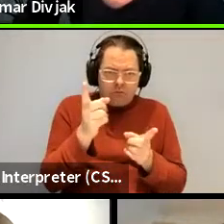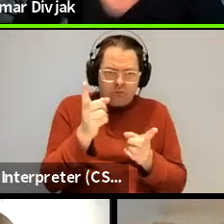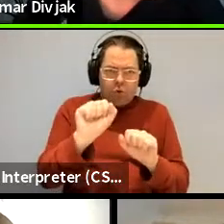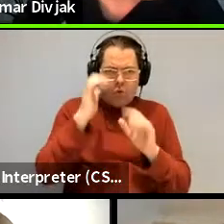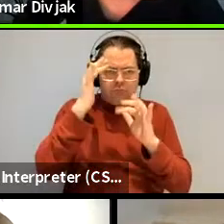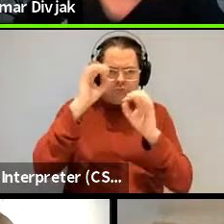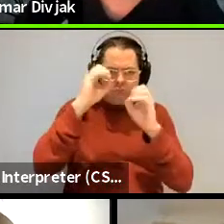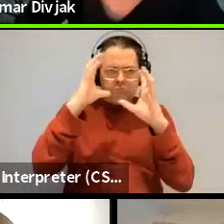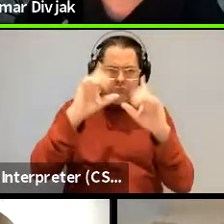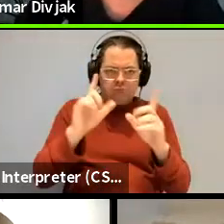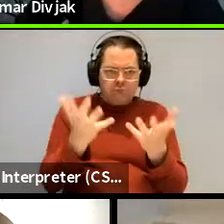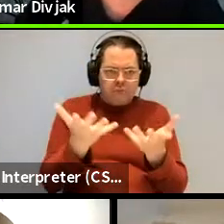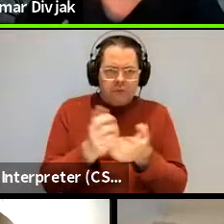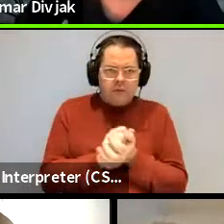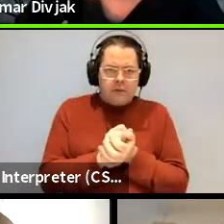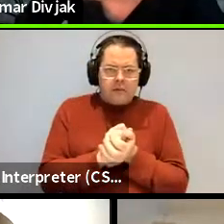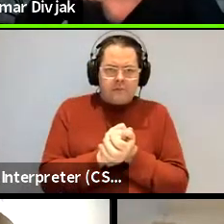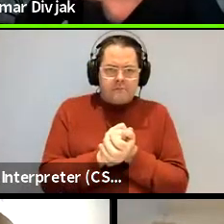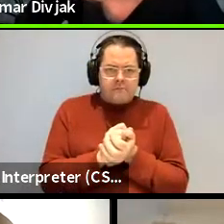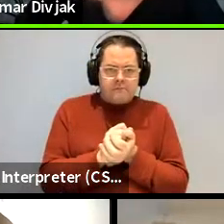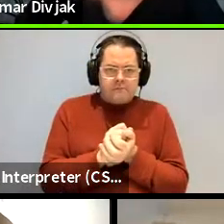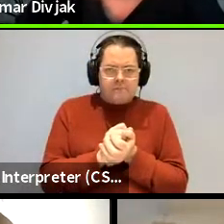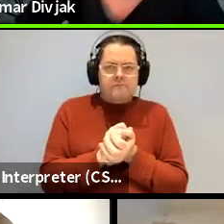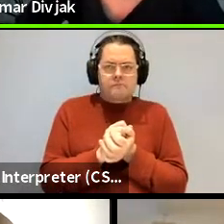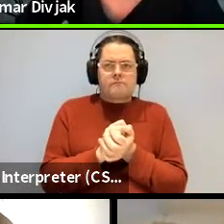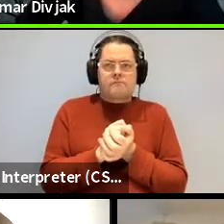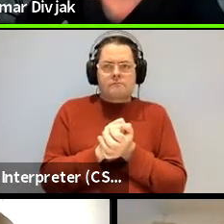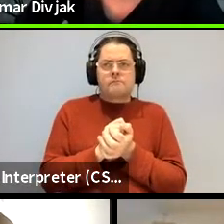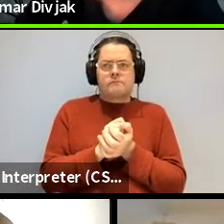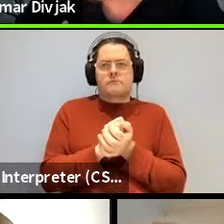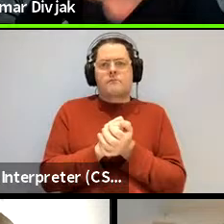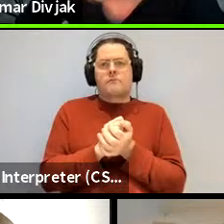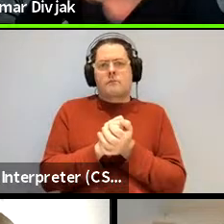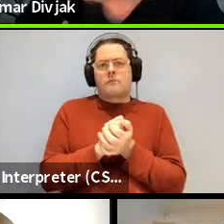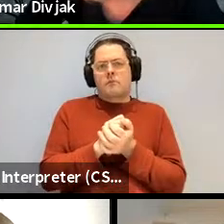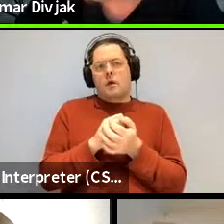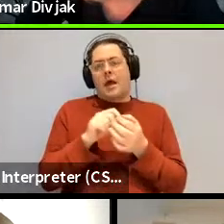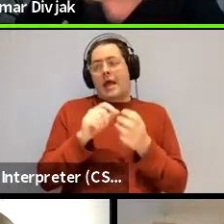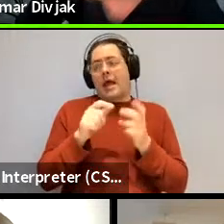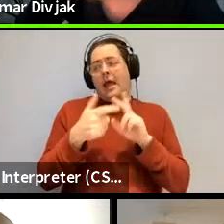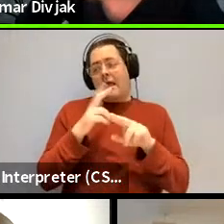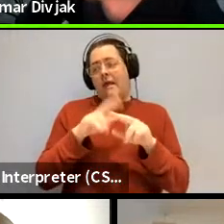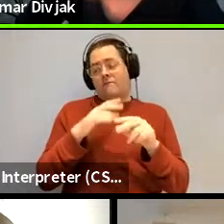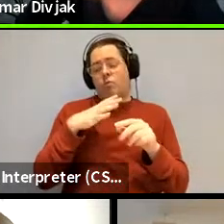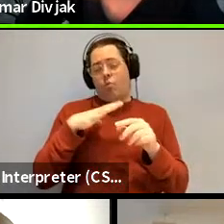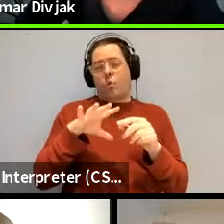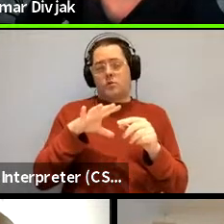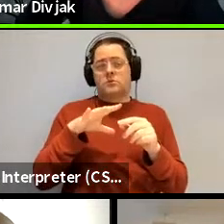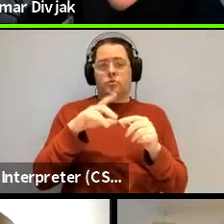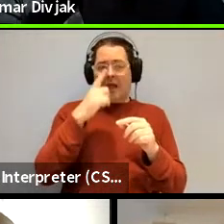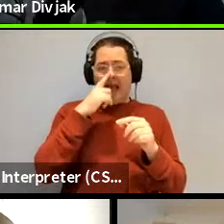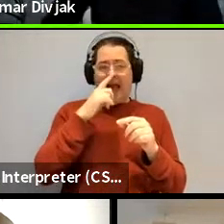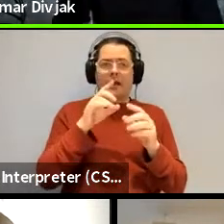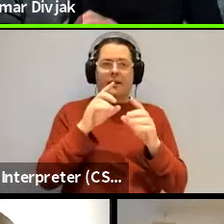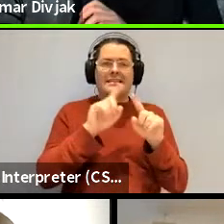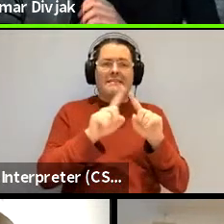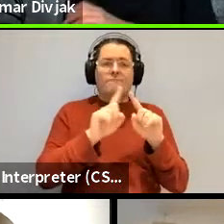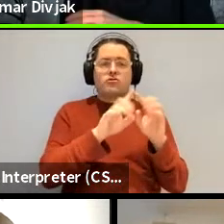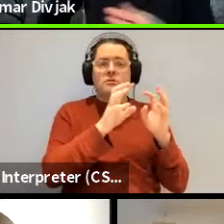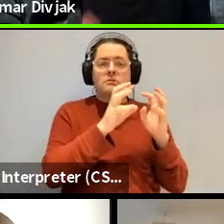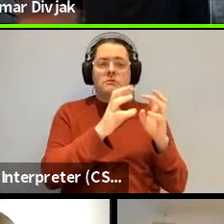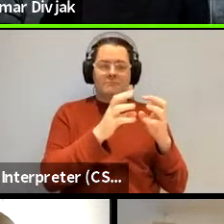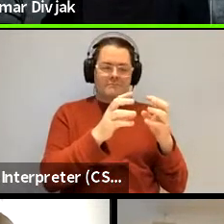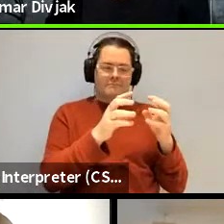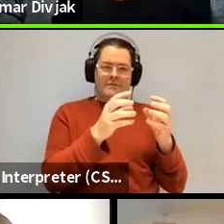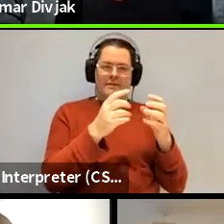well i mean if if you want to you can you can feed the algorithm different types of information right i mean if